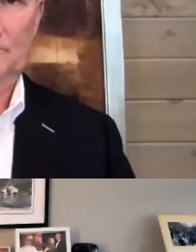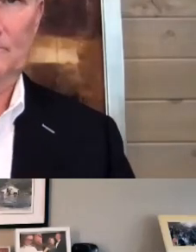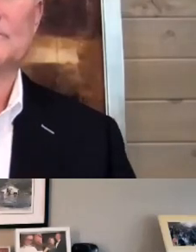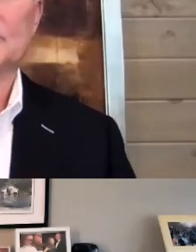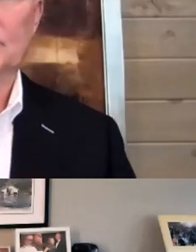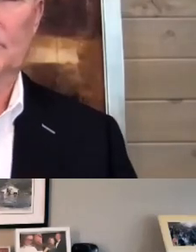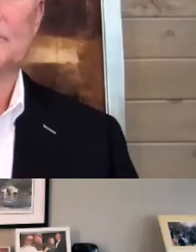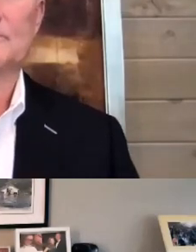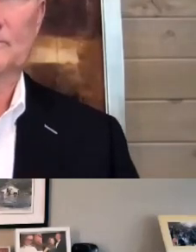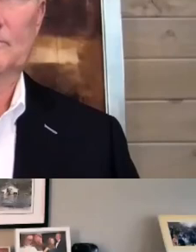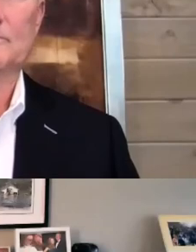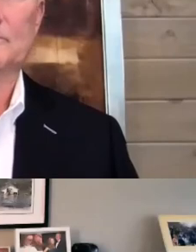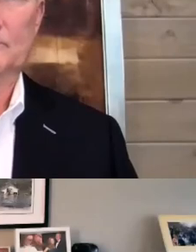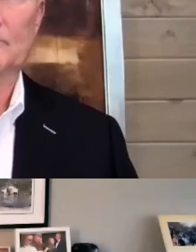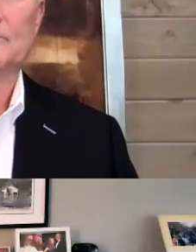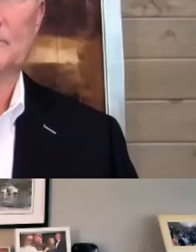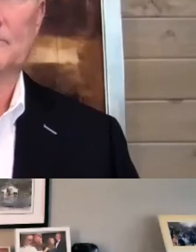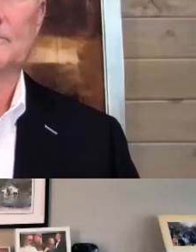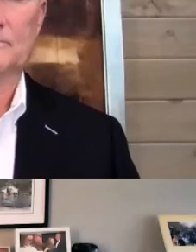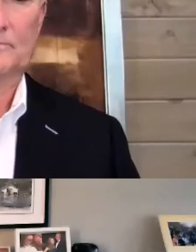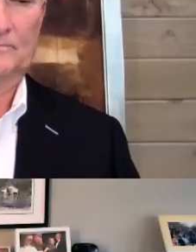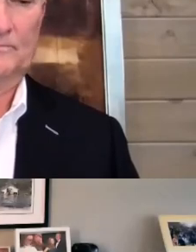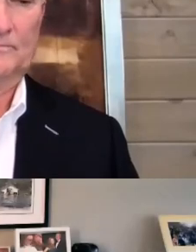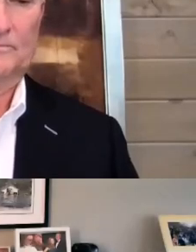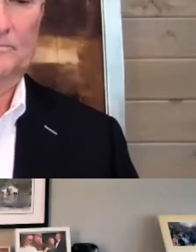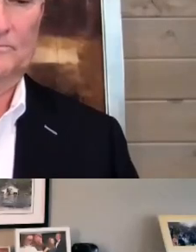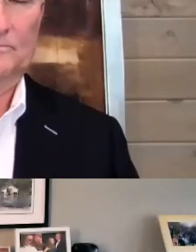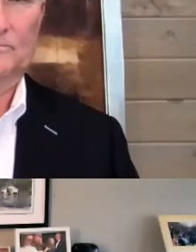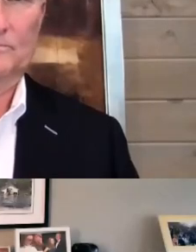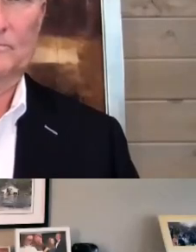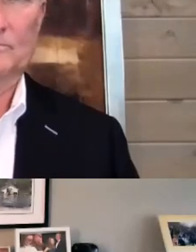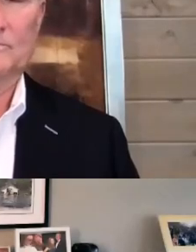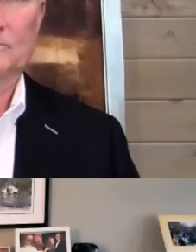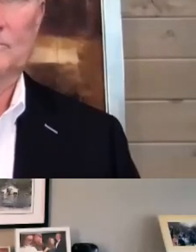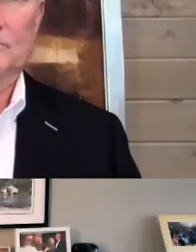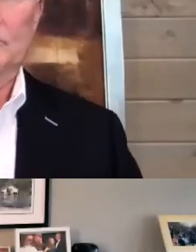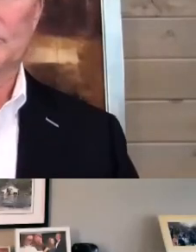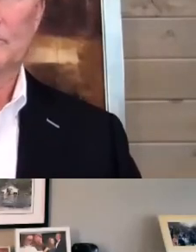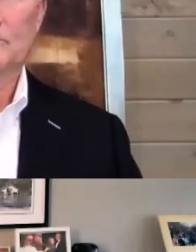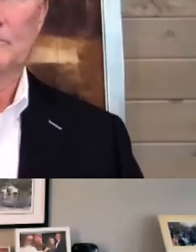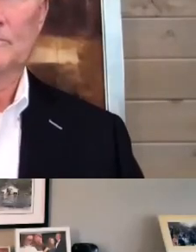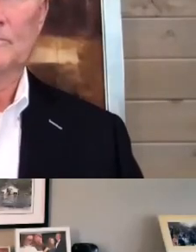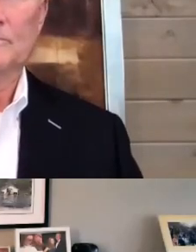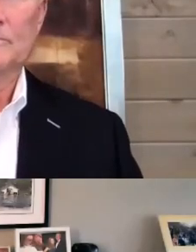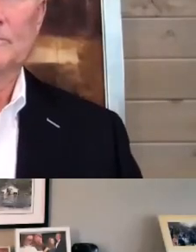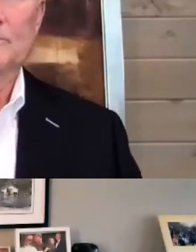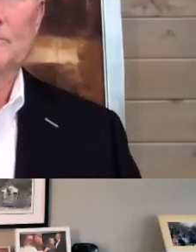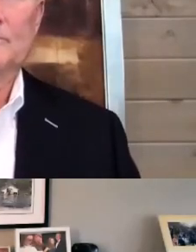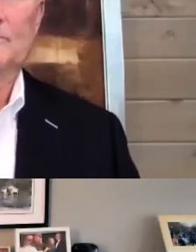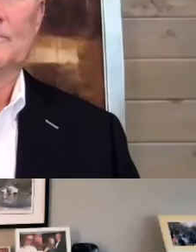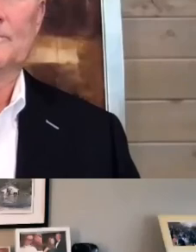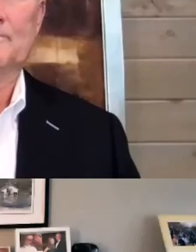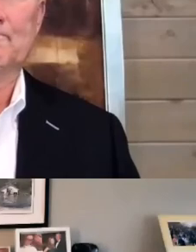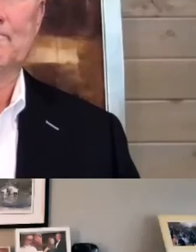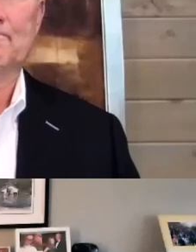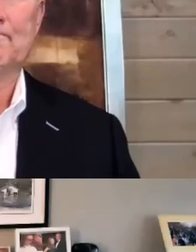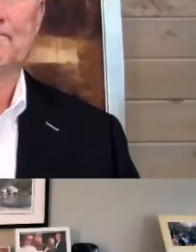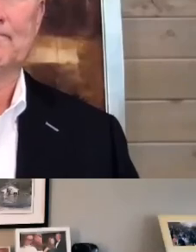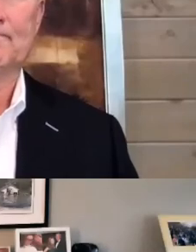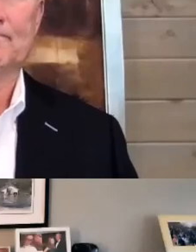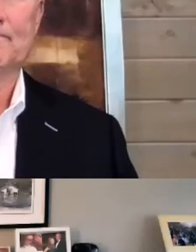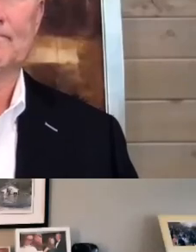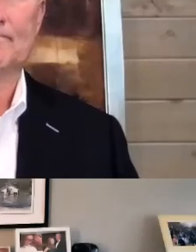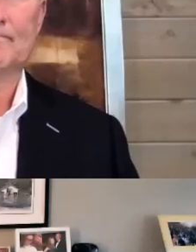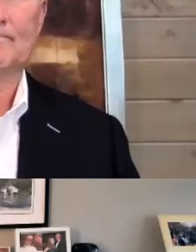future. So urgency, because there is a need to act and to not be paralyzed, to get every single person